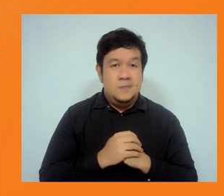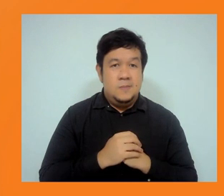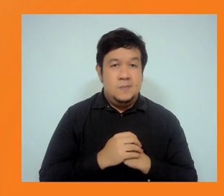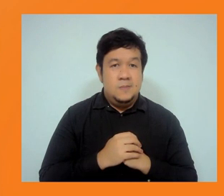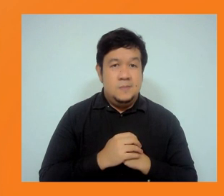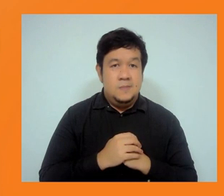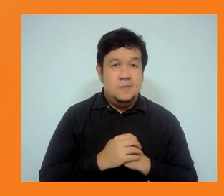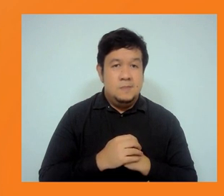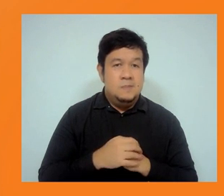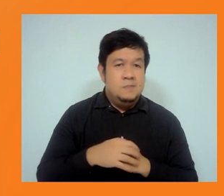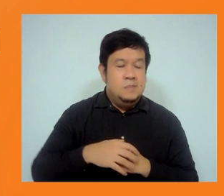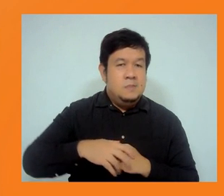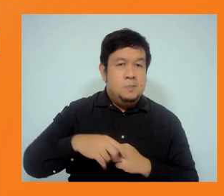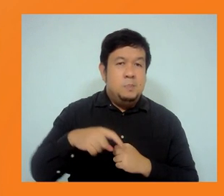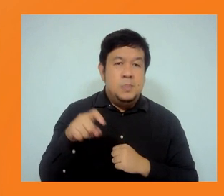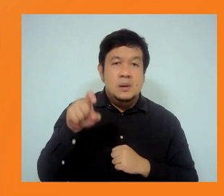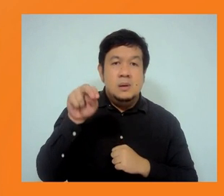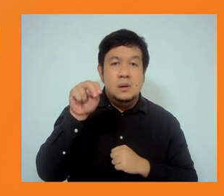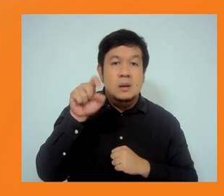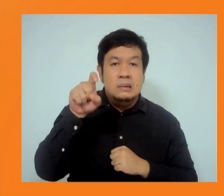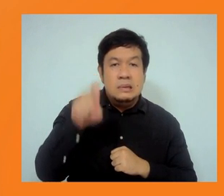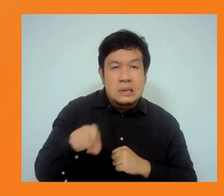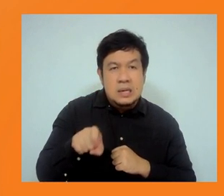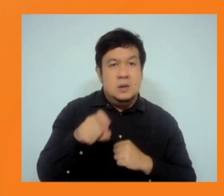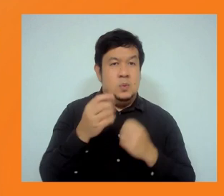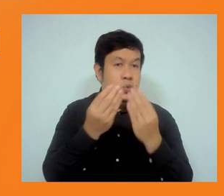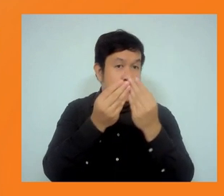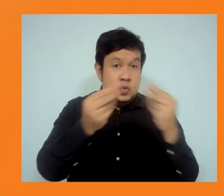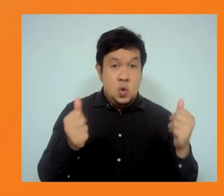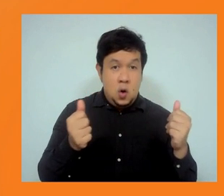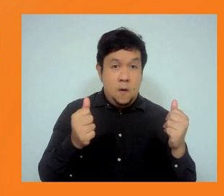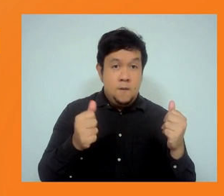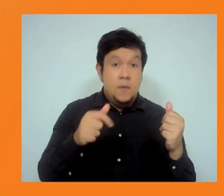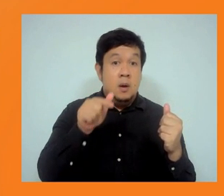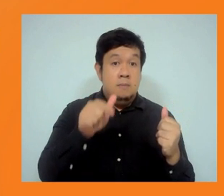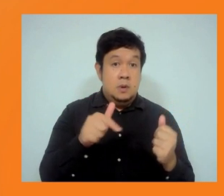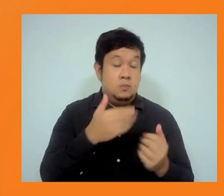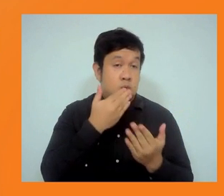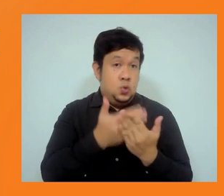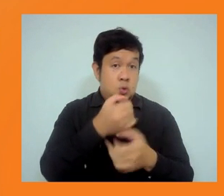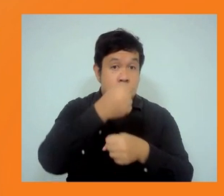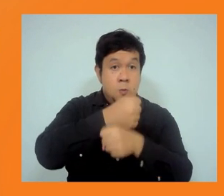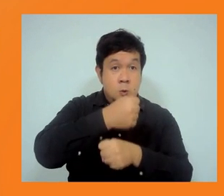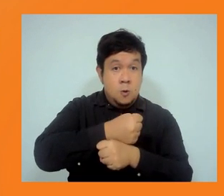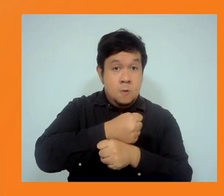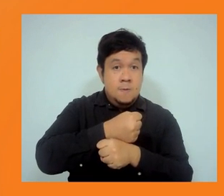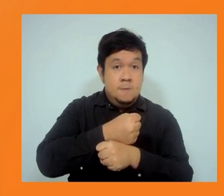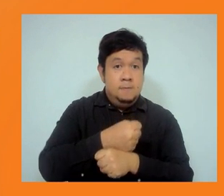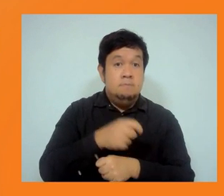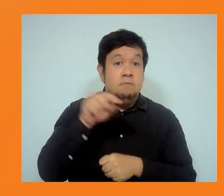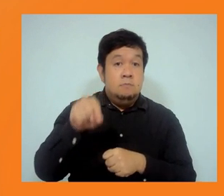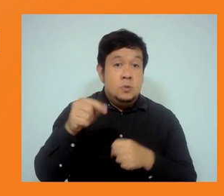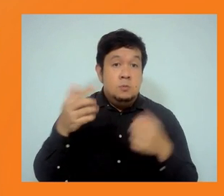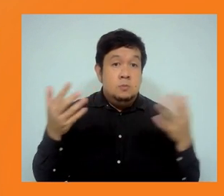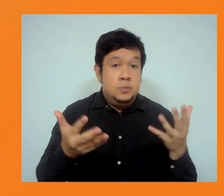Just for example, we need to do a better job at assessing the impacts to nature and ecosystems, and then understanding